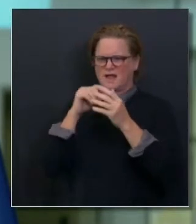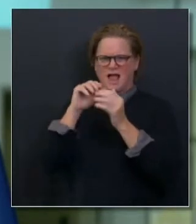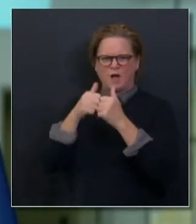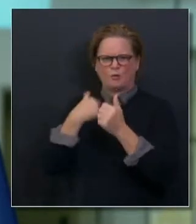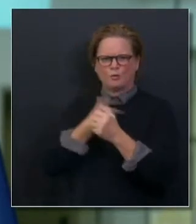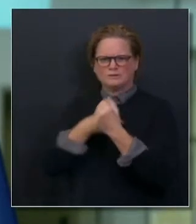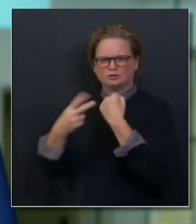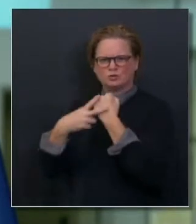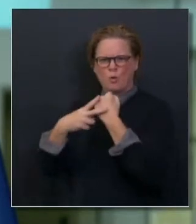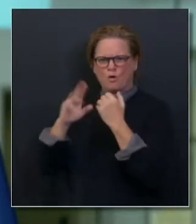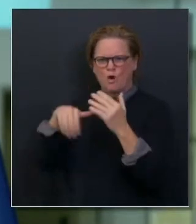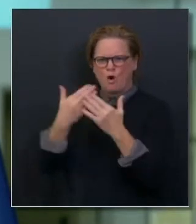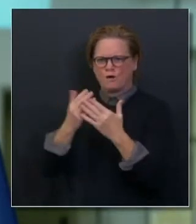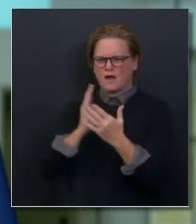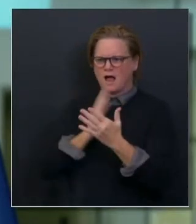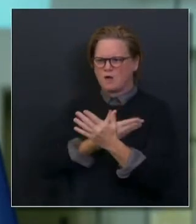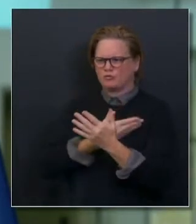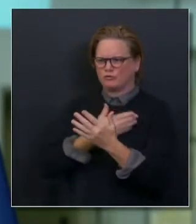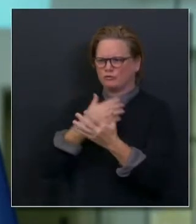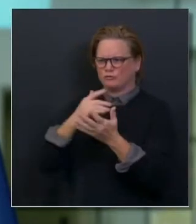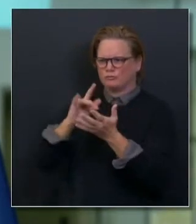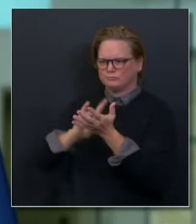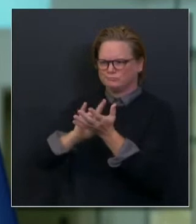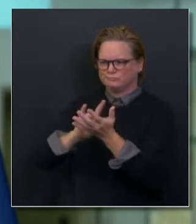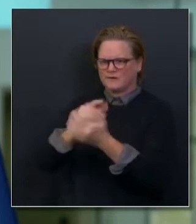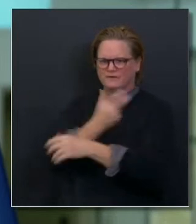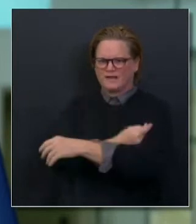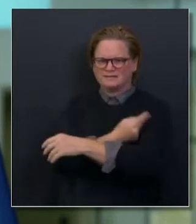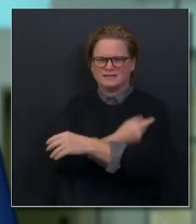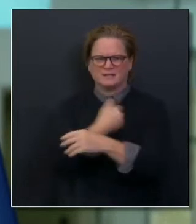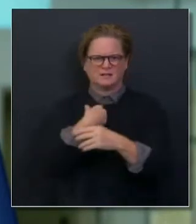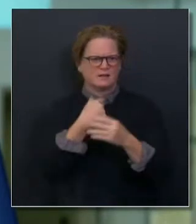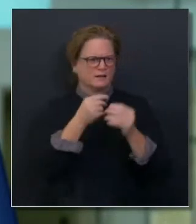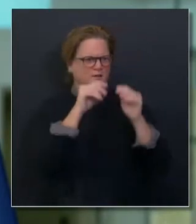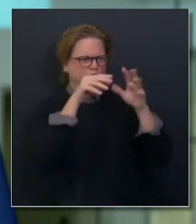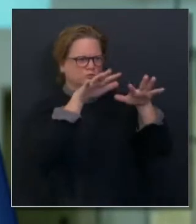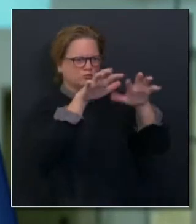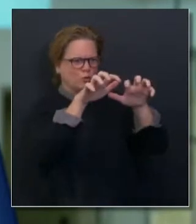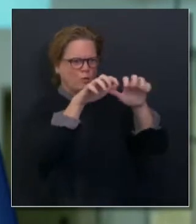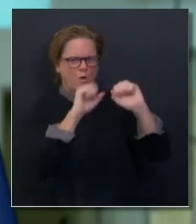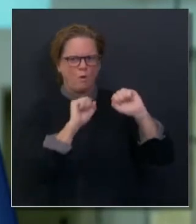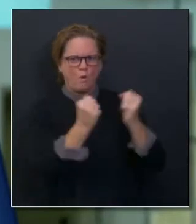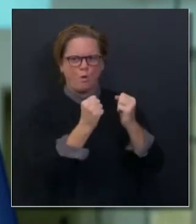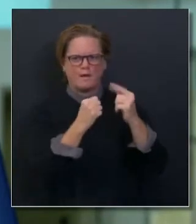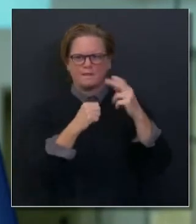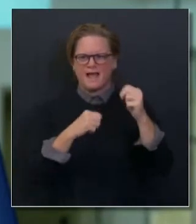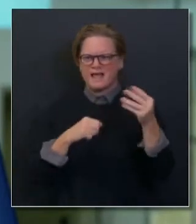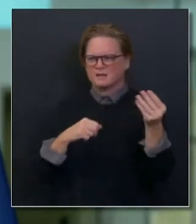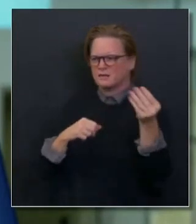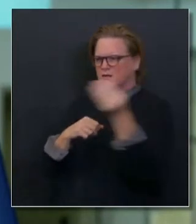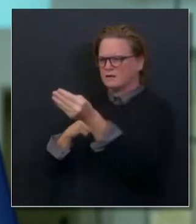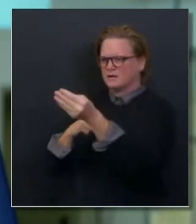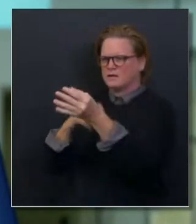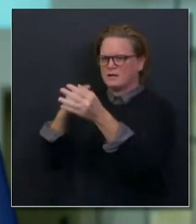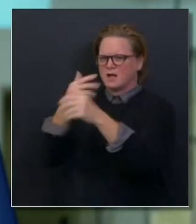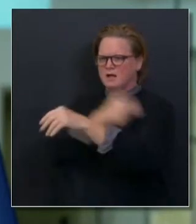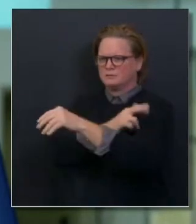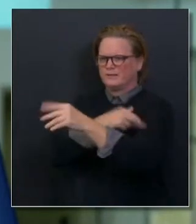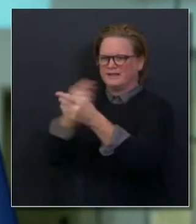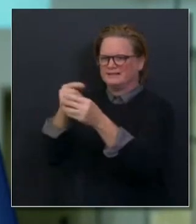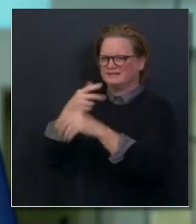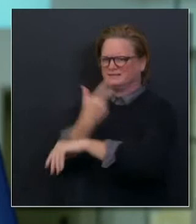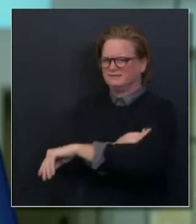the ability to administer all those doses within that prescribed five-day period, particularly for those that are no longer